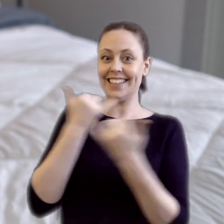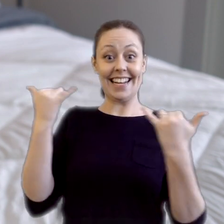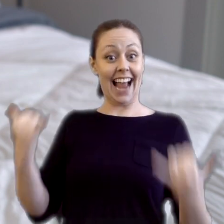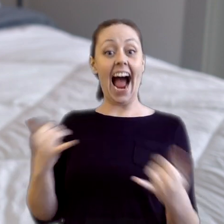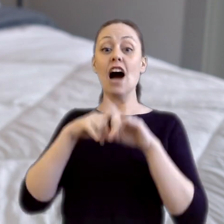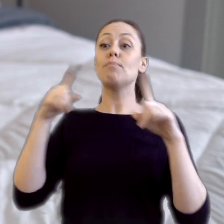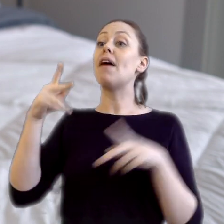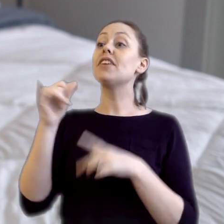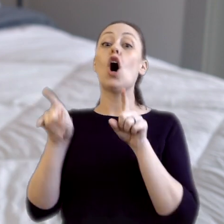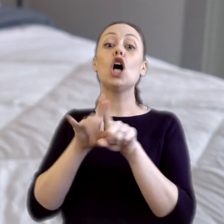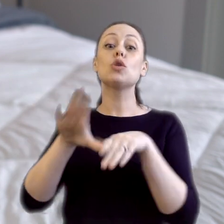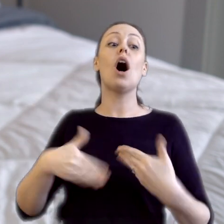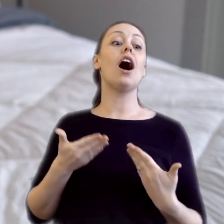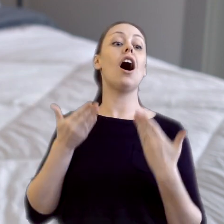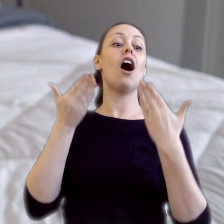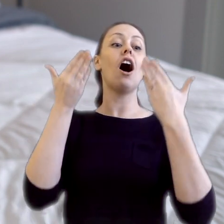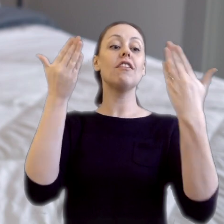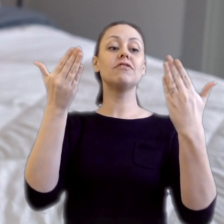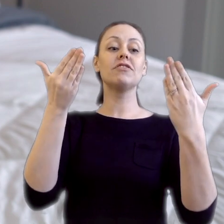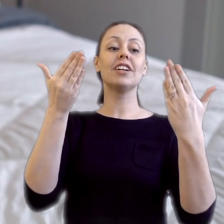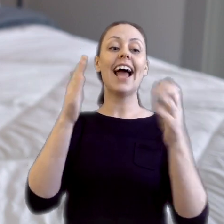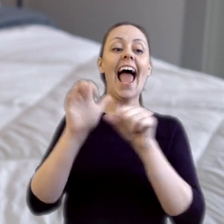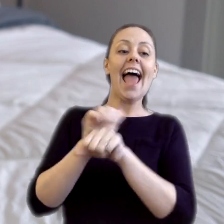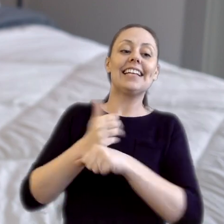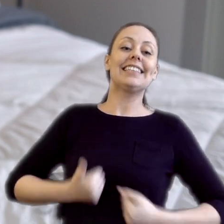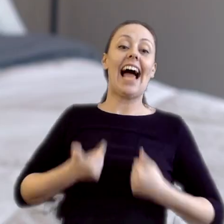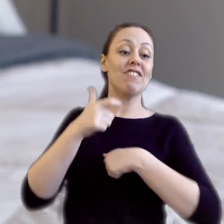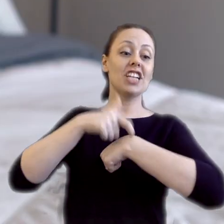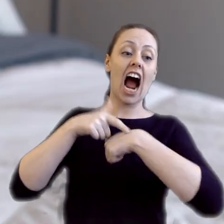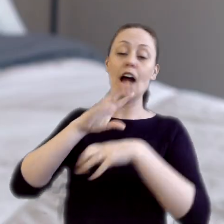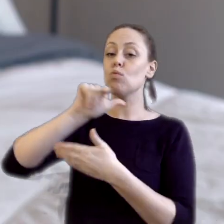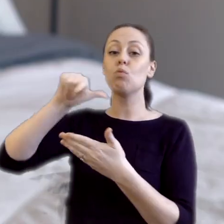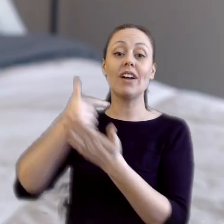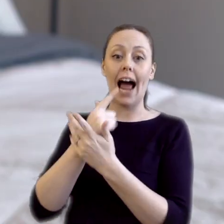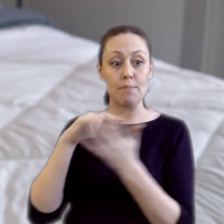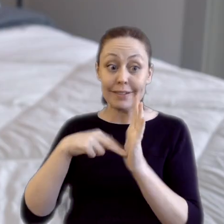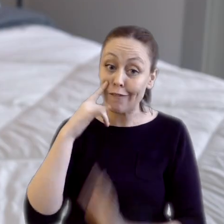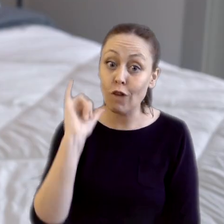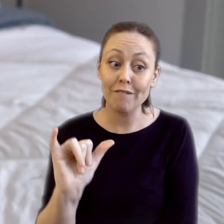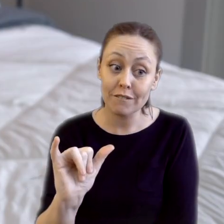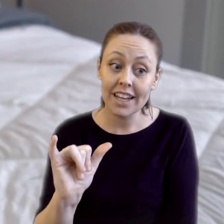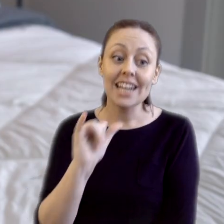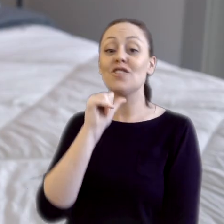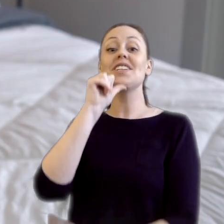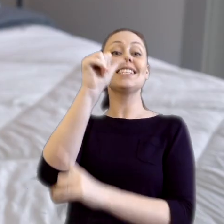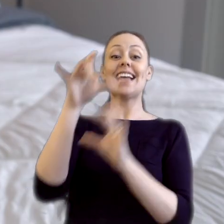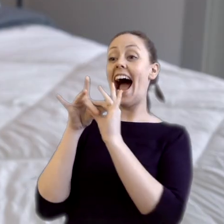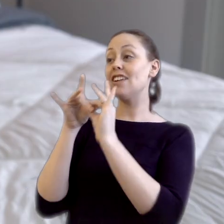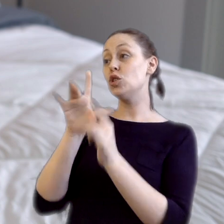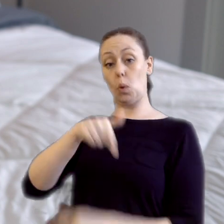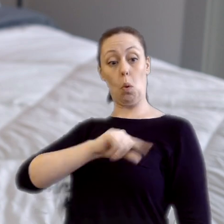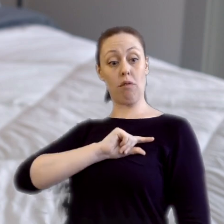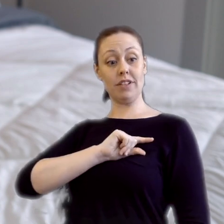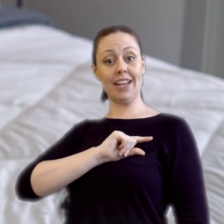puffy also offers a generous lifetime warranty. As in forever. So if that doesn't speak for puffy's